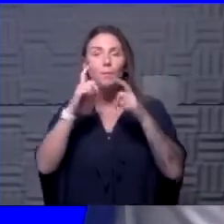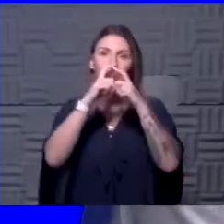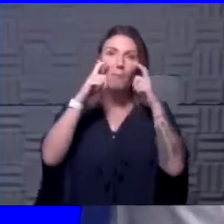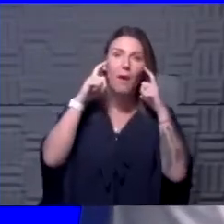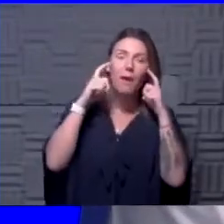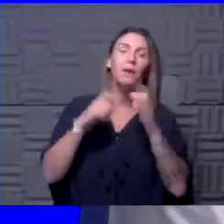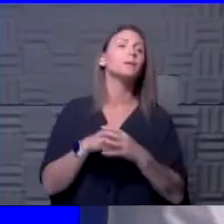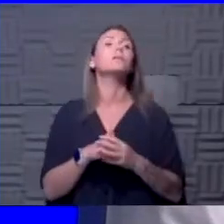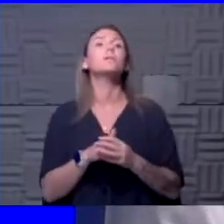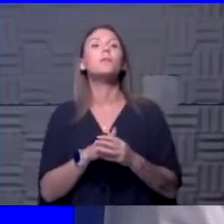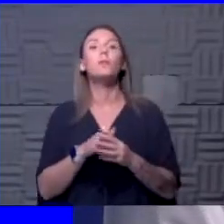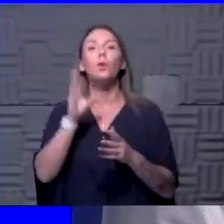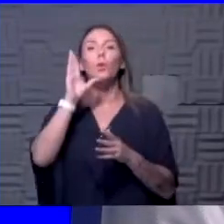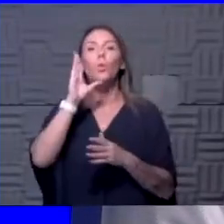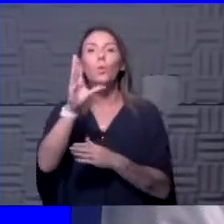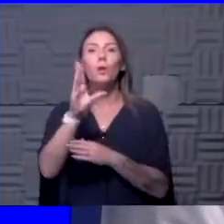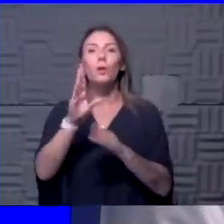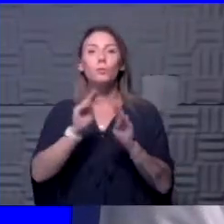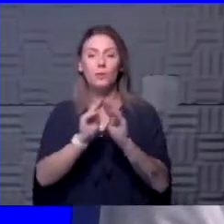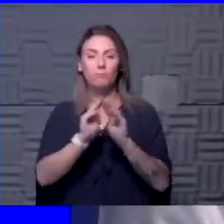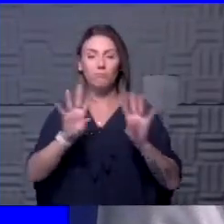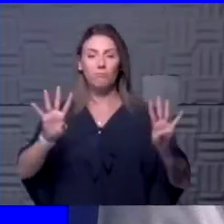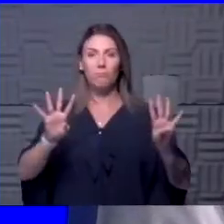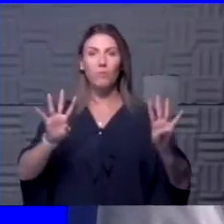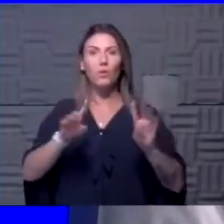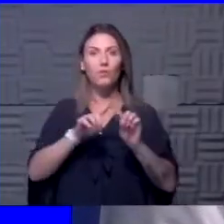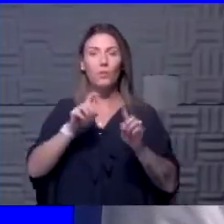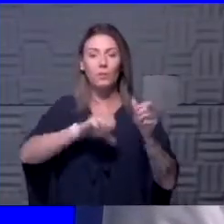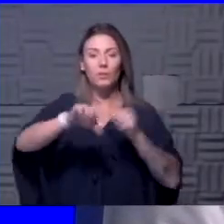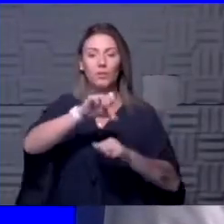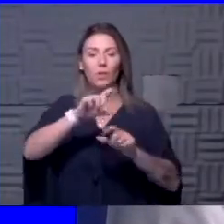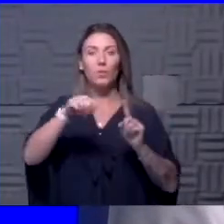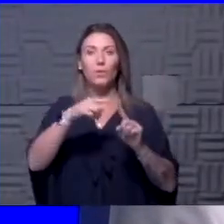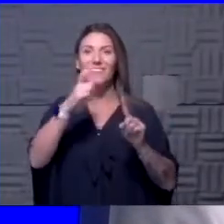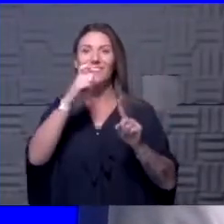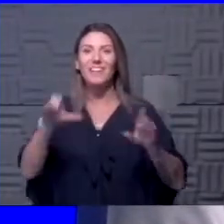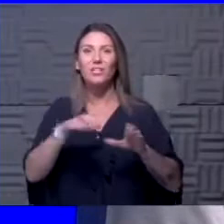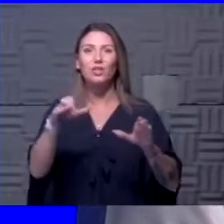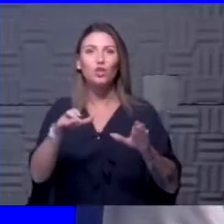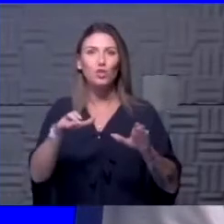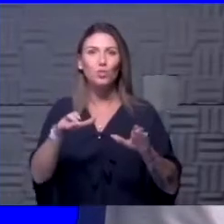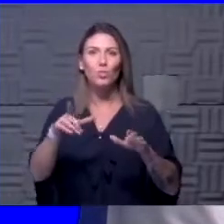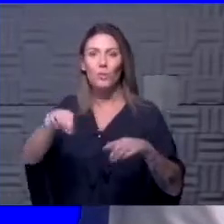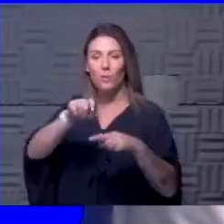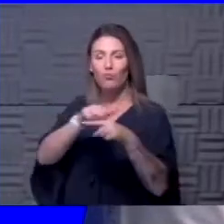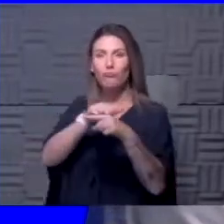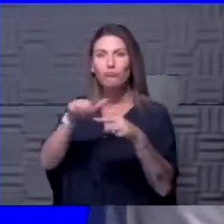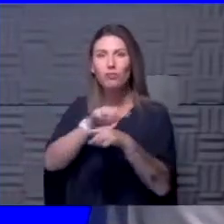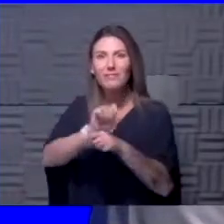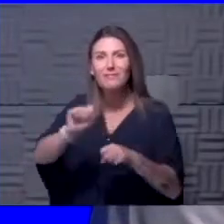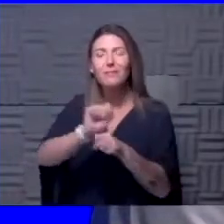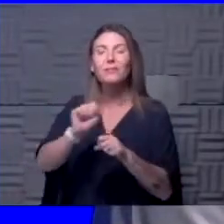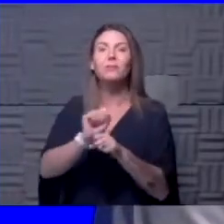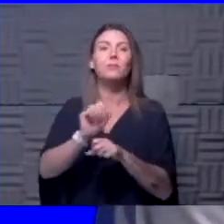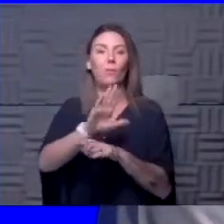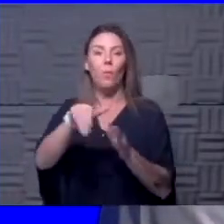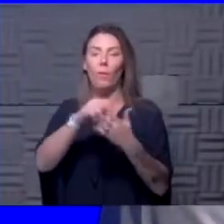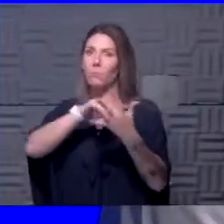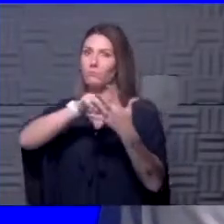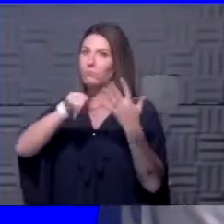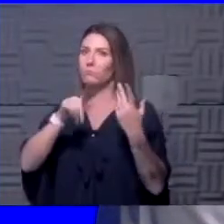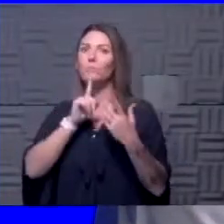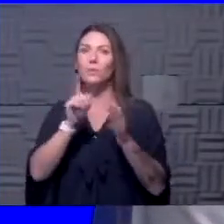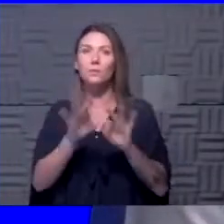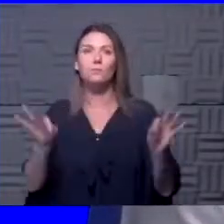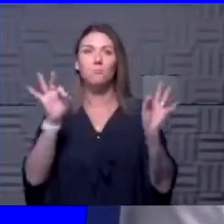they going to be spread apart from each other when they are not, you know, really doing the drills or anything like that? All those types of things are extremely important.